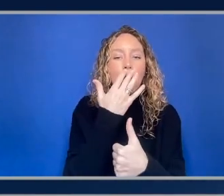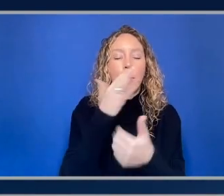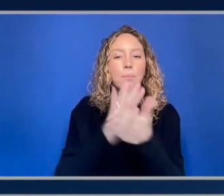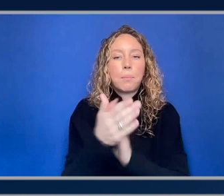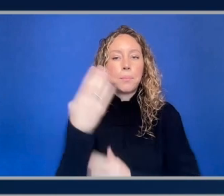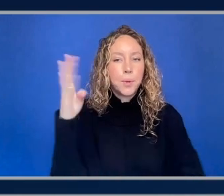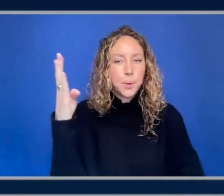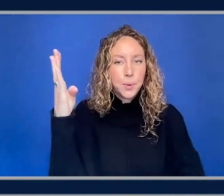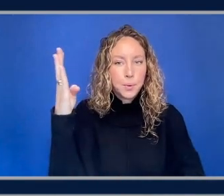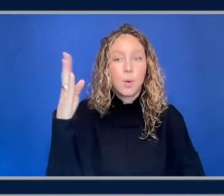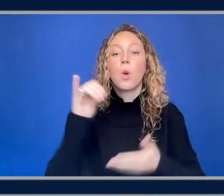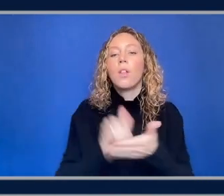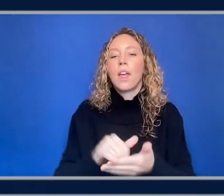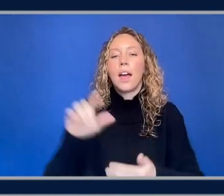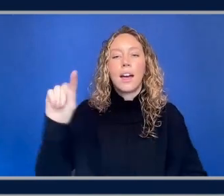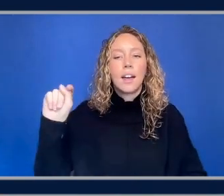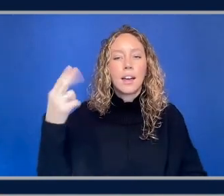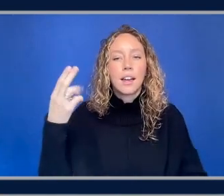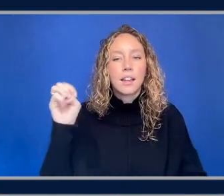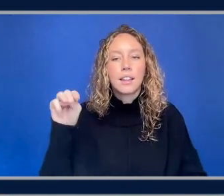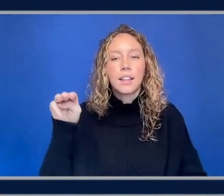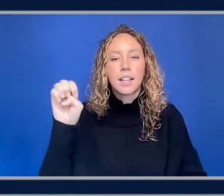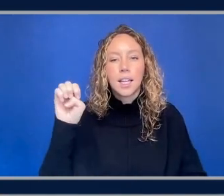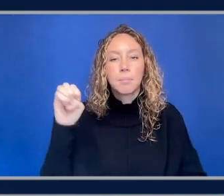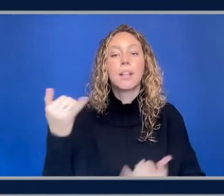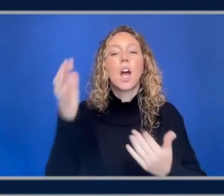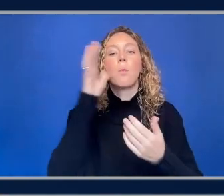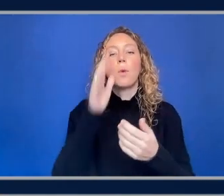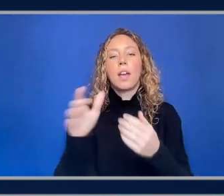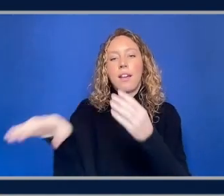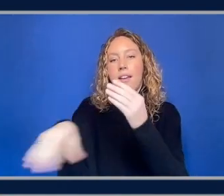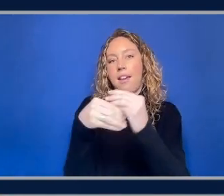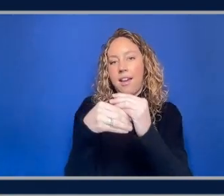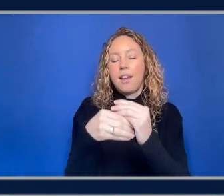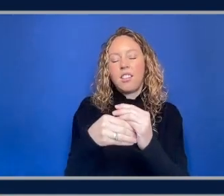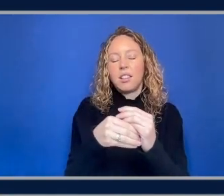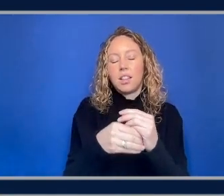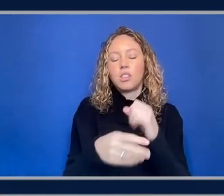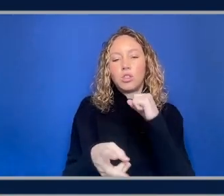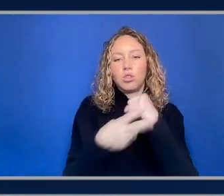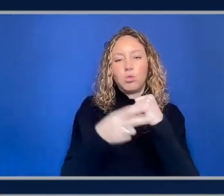this theme object now we just need to wrap the storage browser in a theme provider